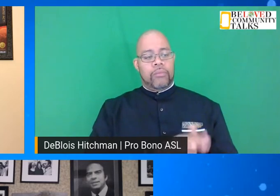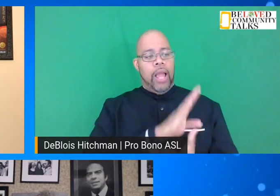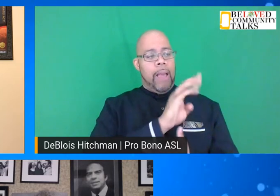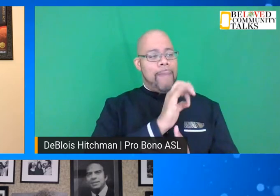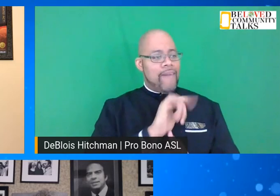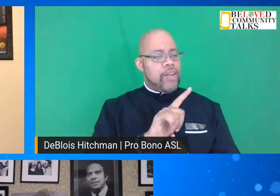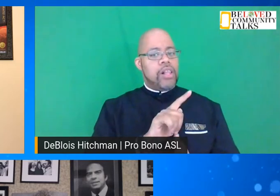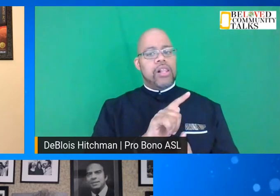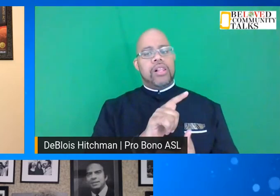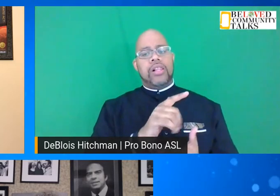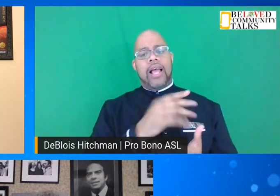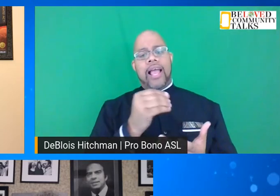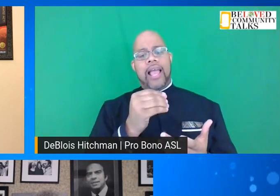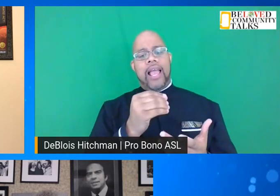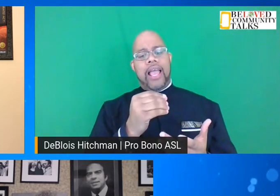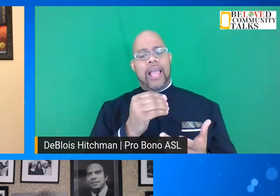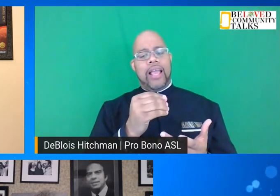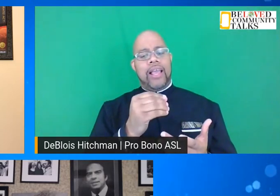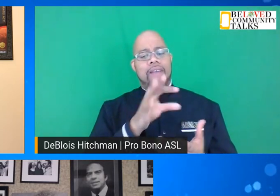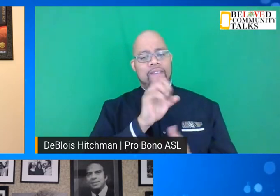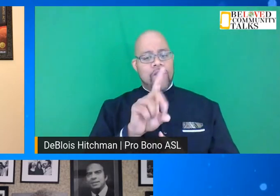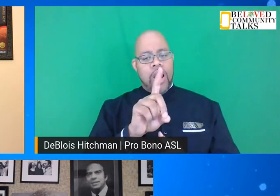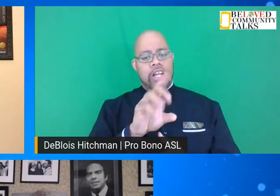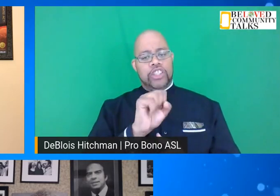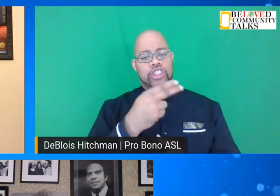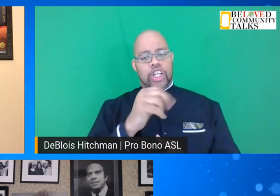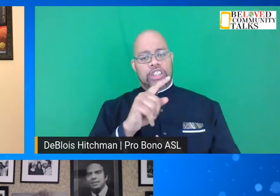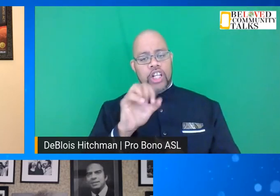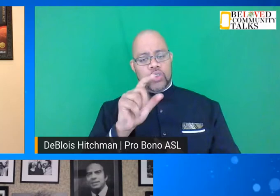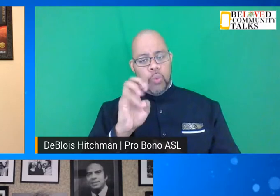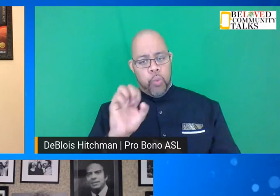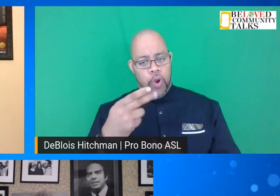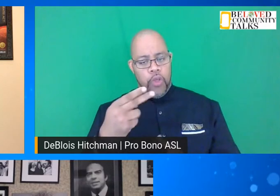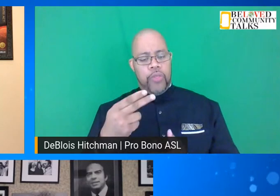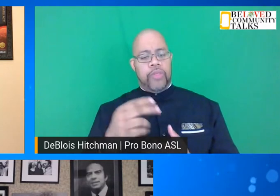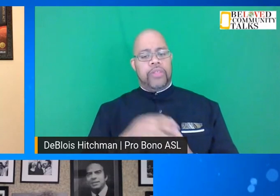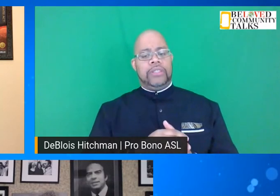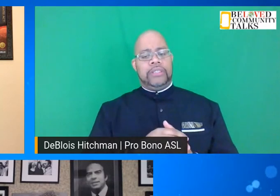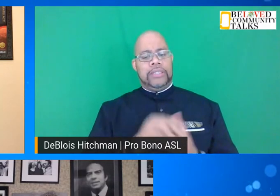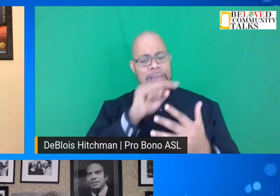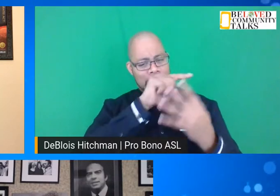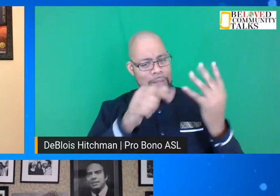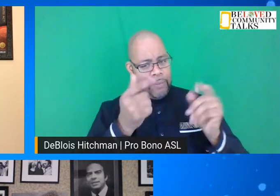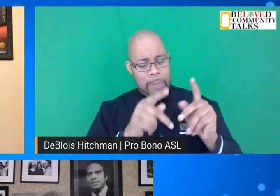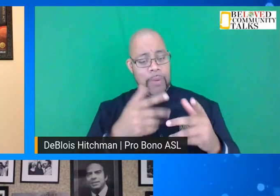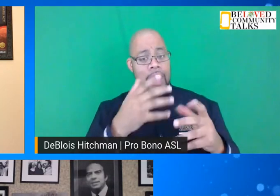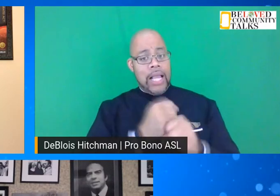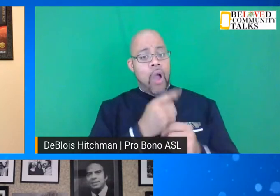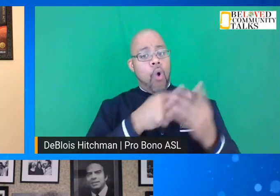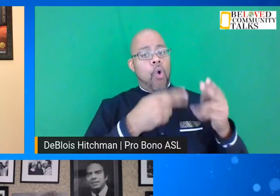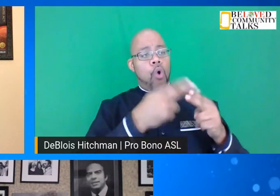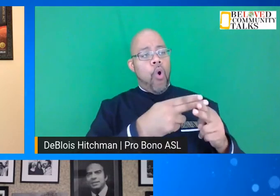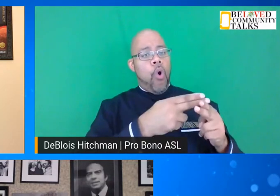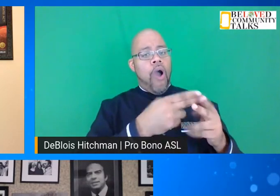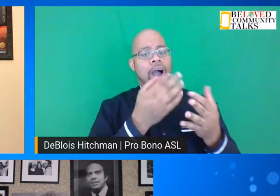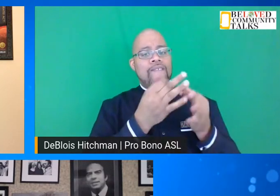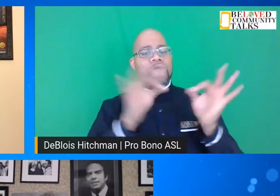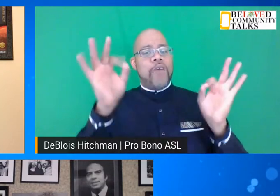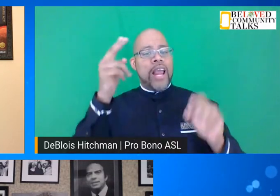Fred Sheldsworth and others got what we call freedom high.